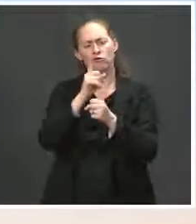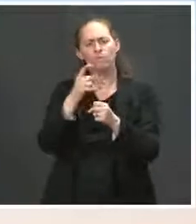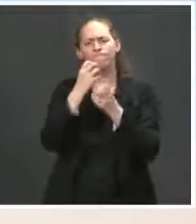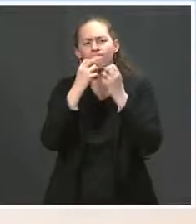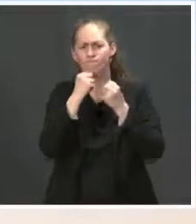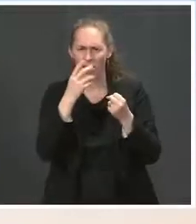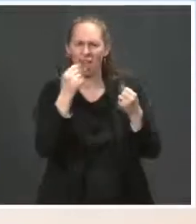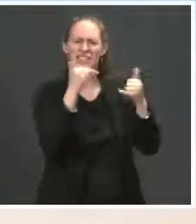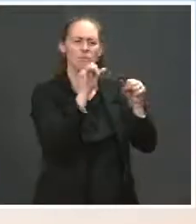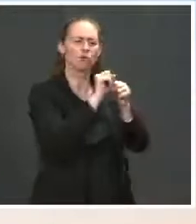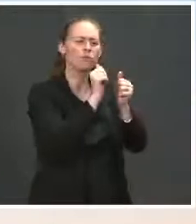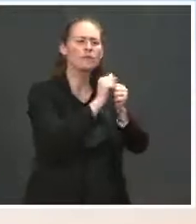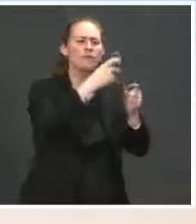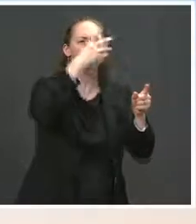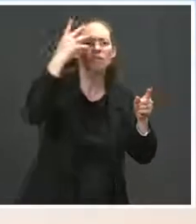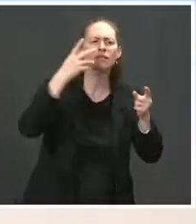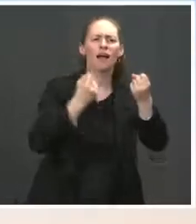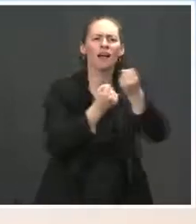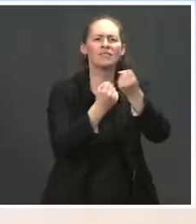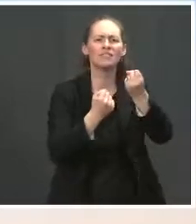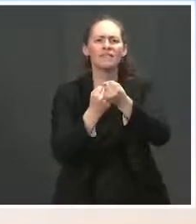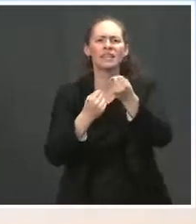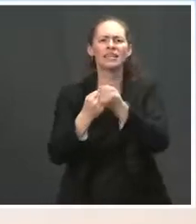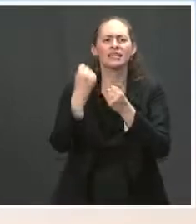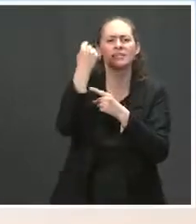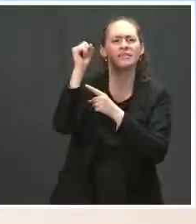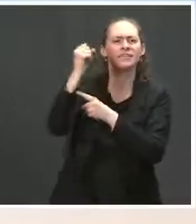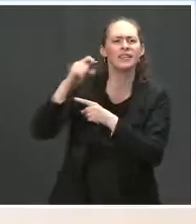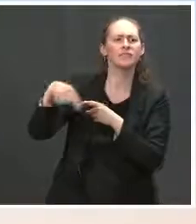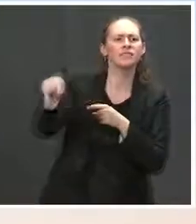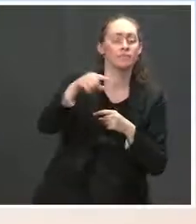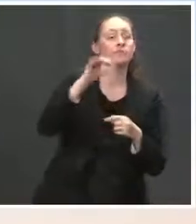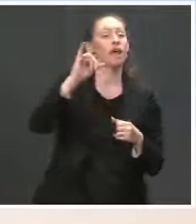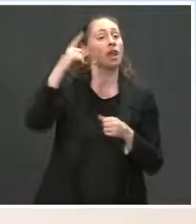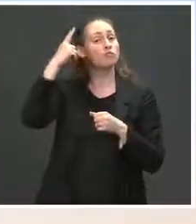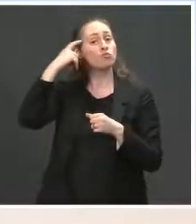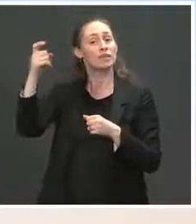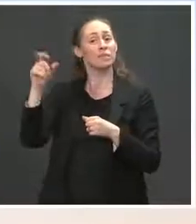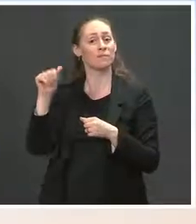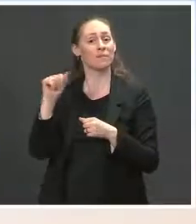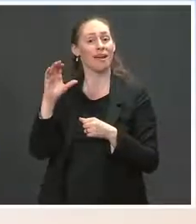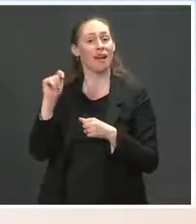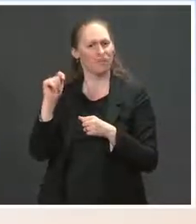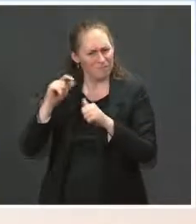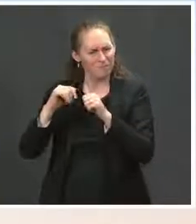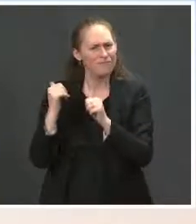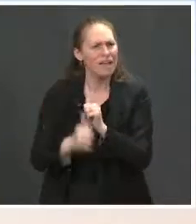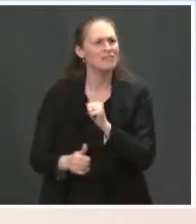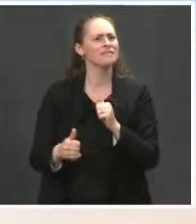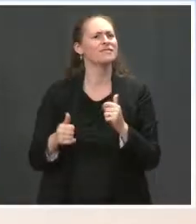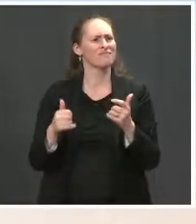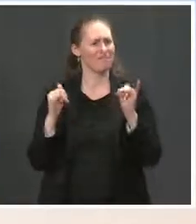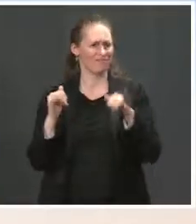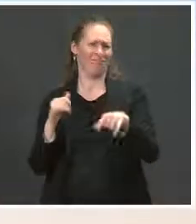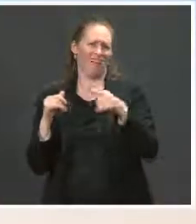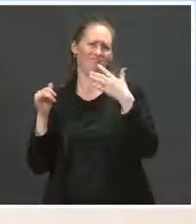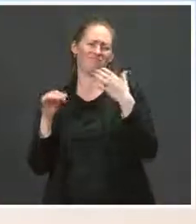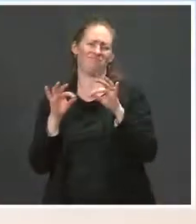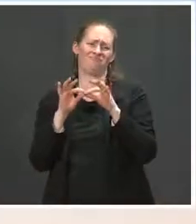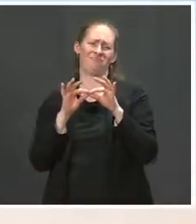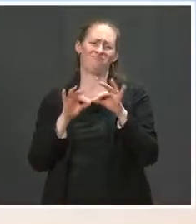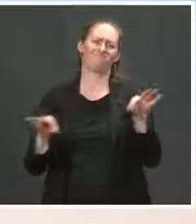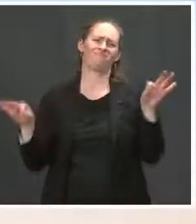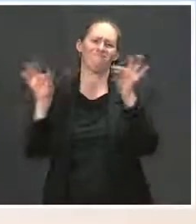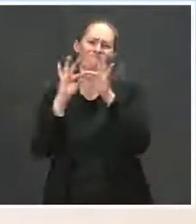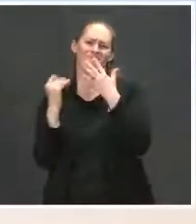to get this bill passed, to get Dreamers, the Dreamers legislation passed. That continues to be a big objective for the President. Go